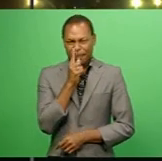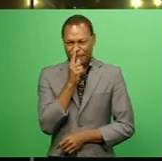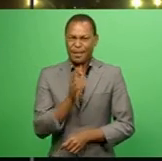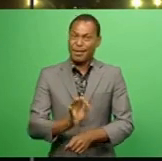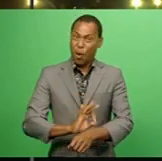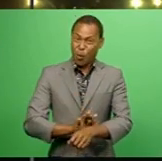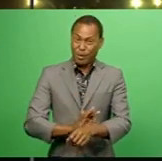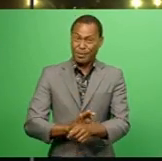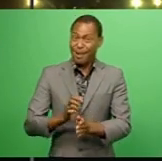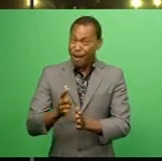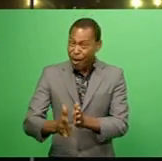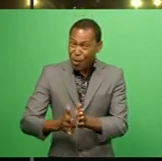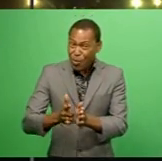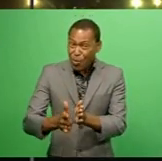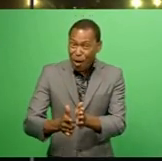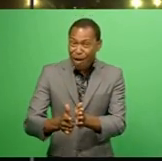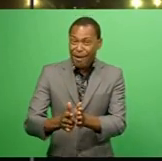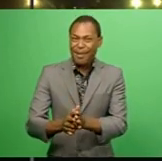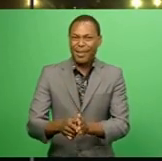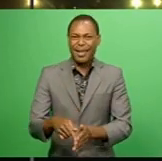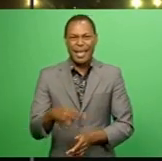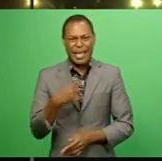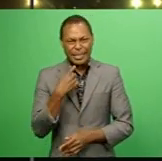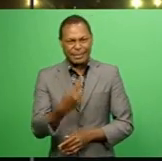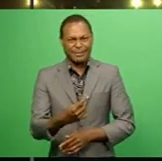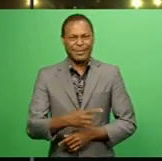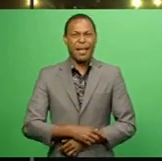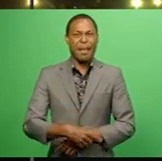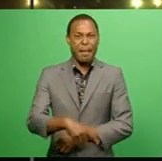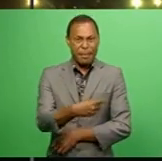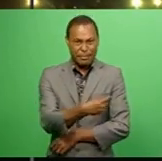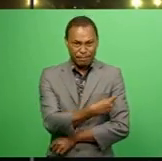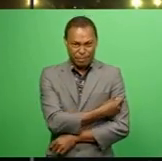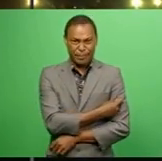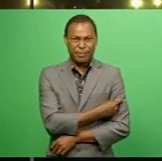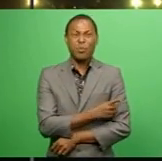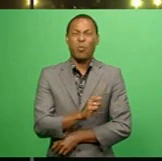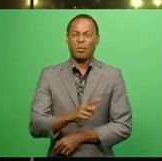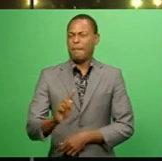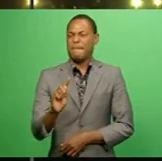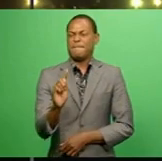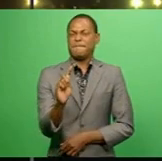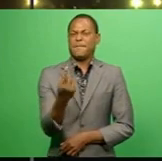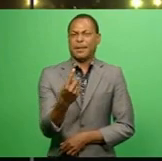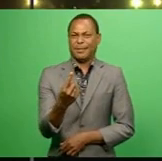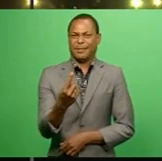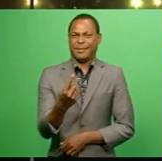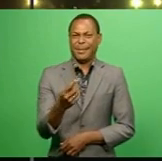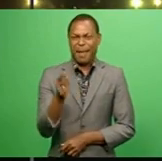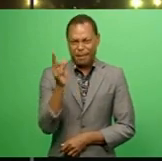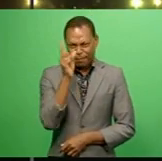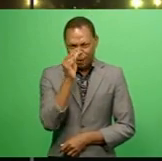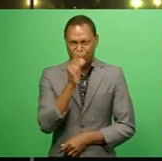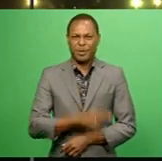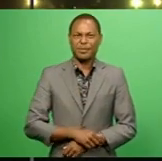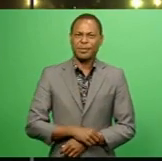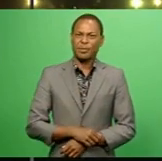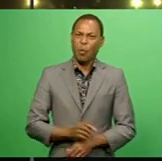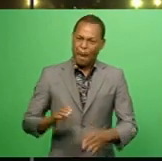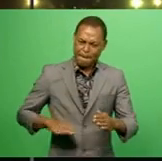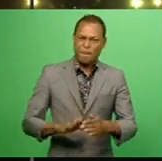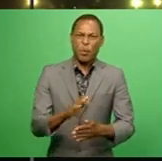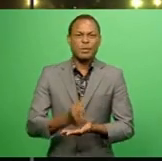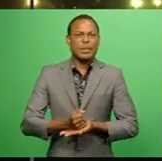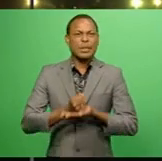Hospital's consultant anesthetist, Dr. Mara Vukibukiseru, who is the first Fijian to be vaccinated, says this will also boost